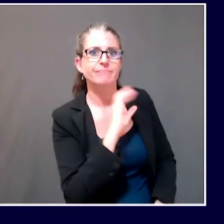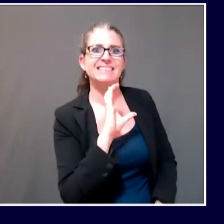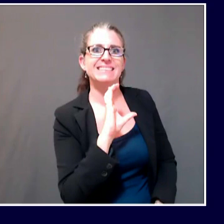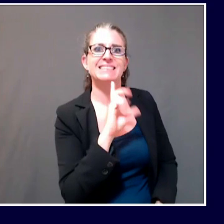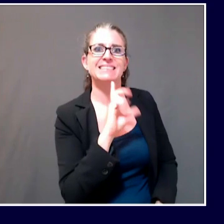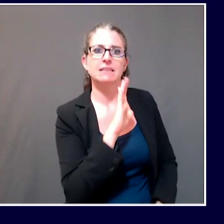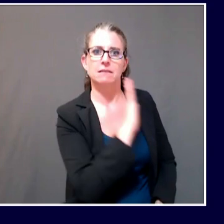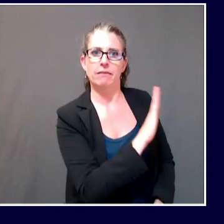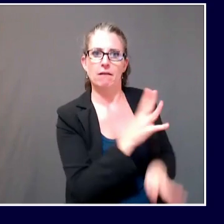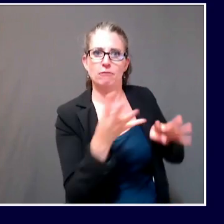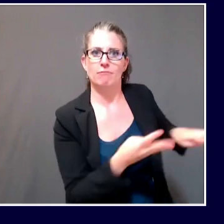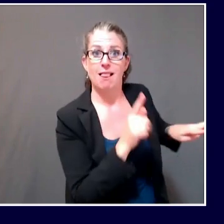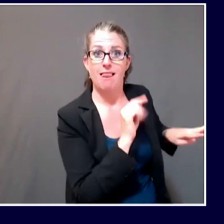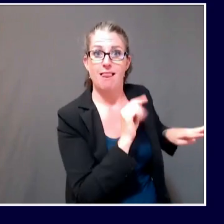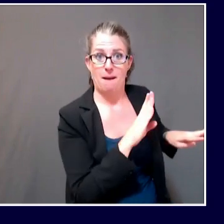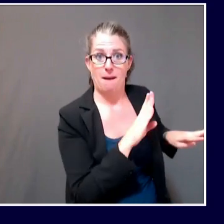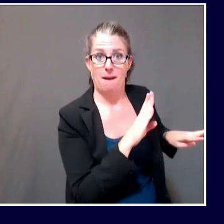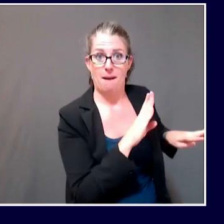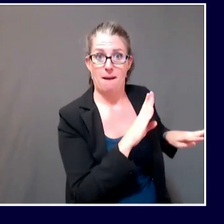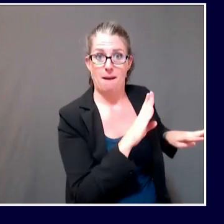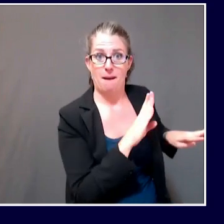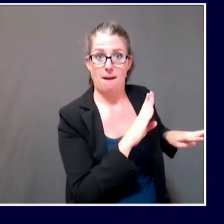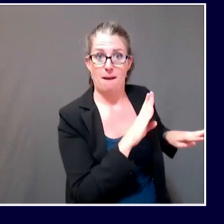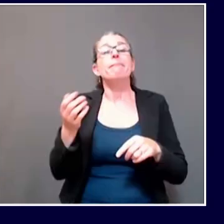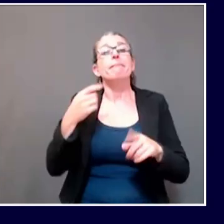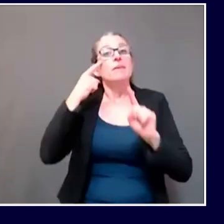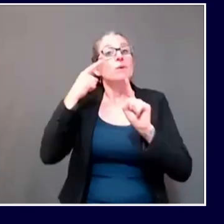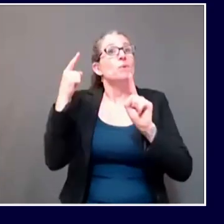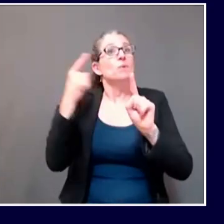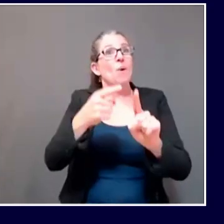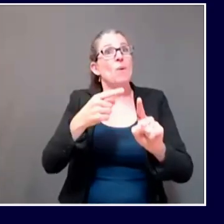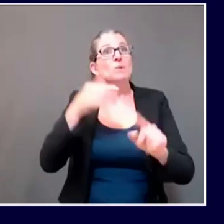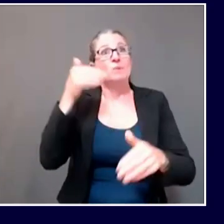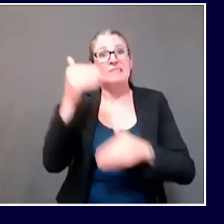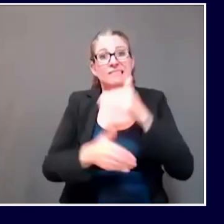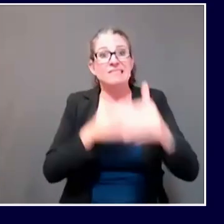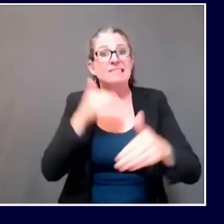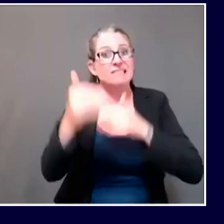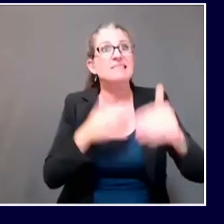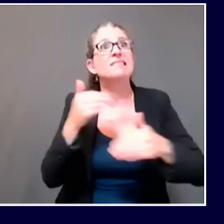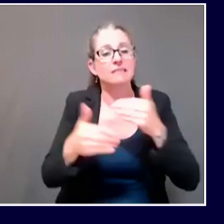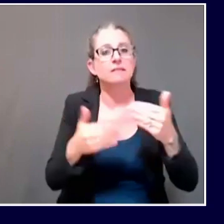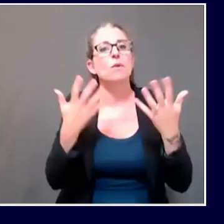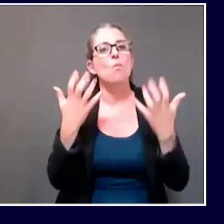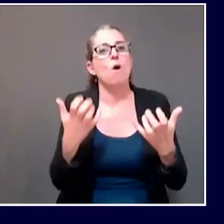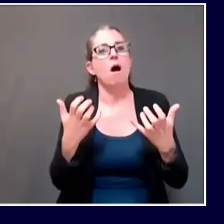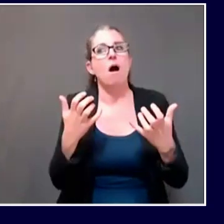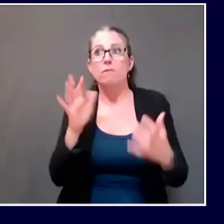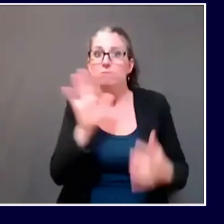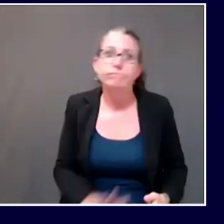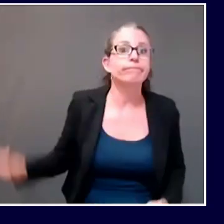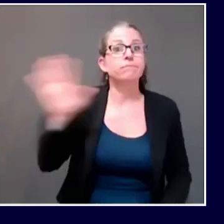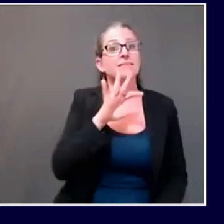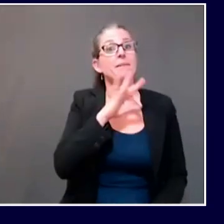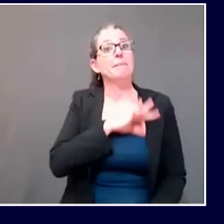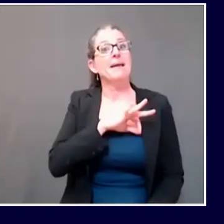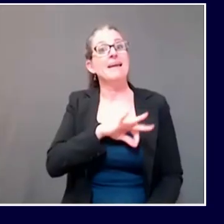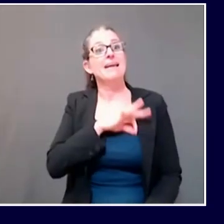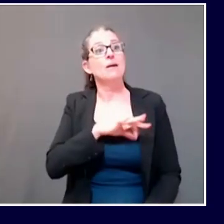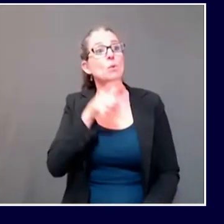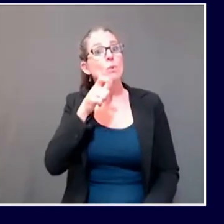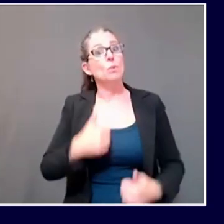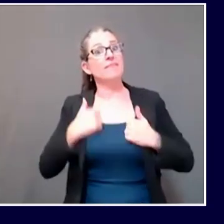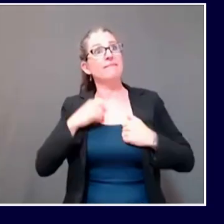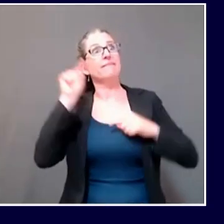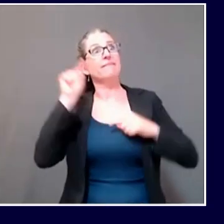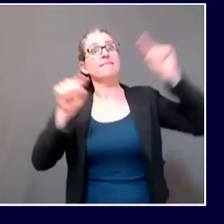of the people of the state of Maine. Since the outset of this pandemic, Maine people have been writing me